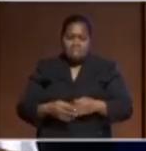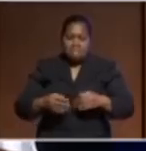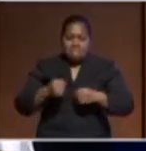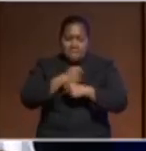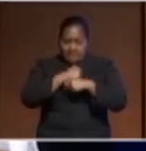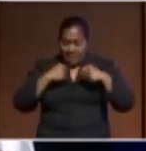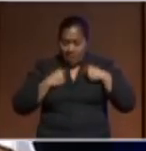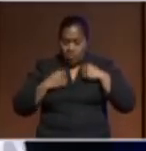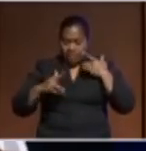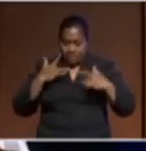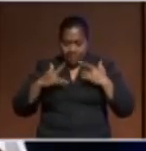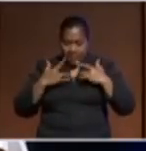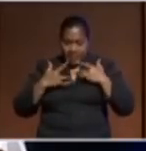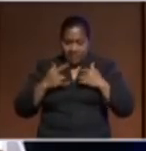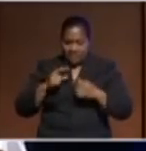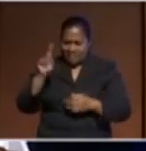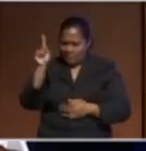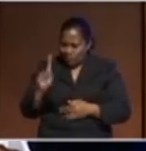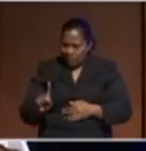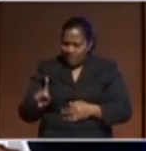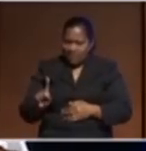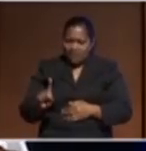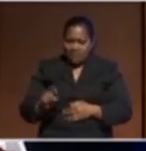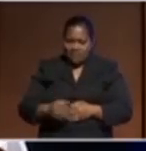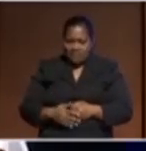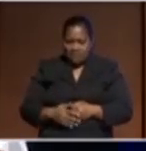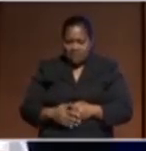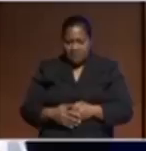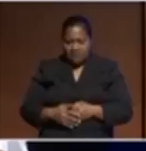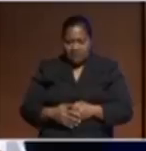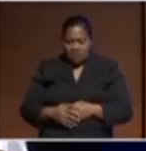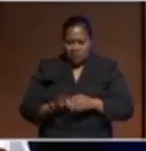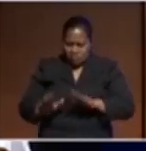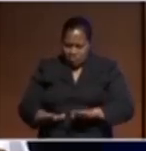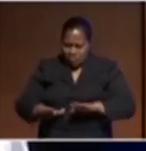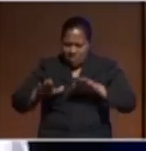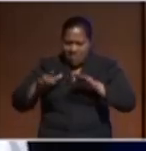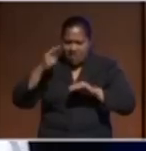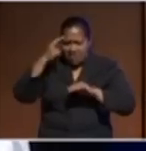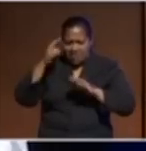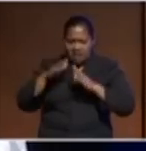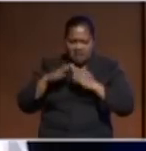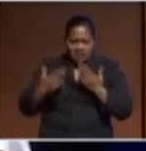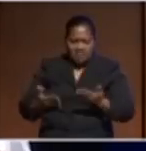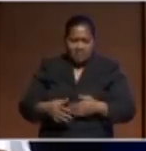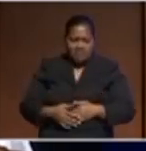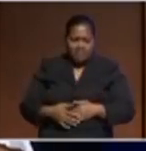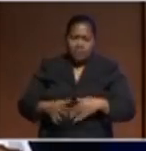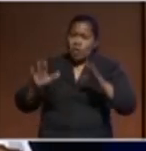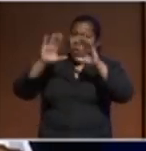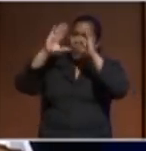today growing up. I think the world has a much bigger contrast if you look at it